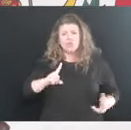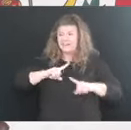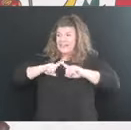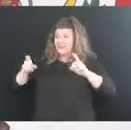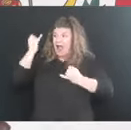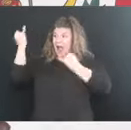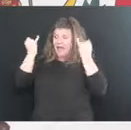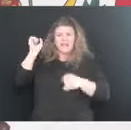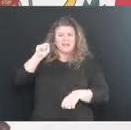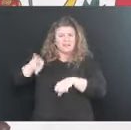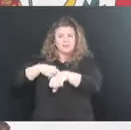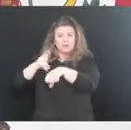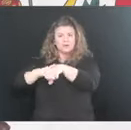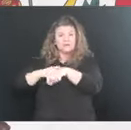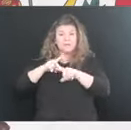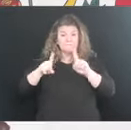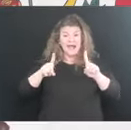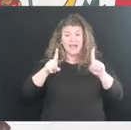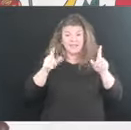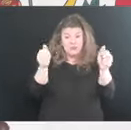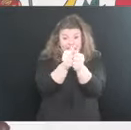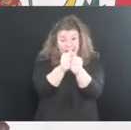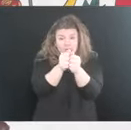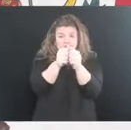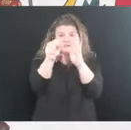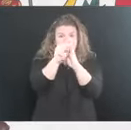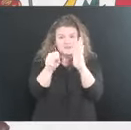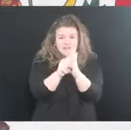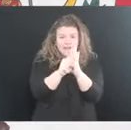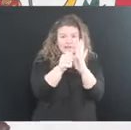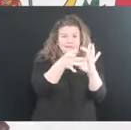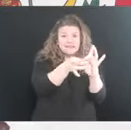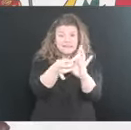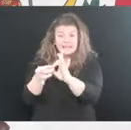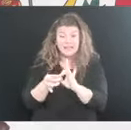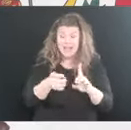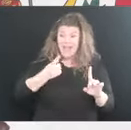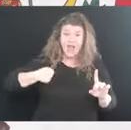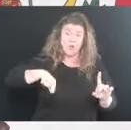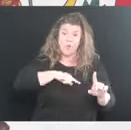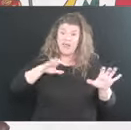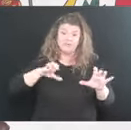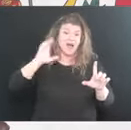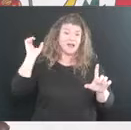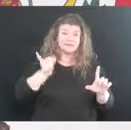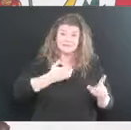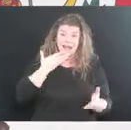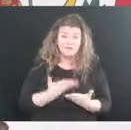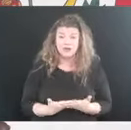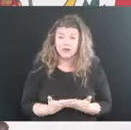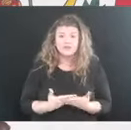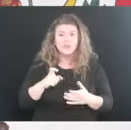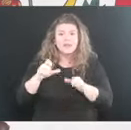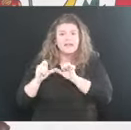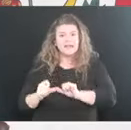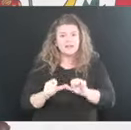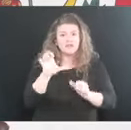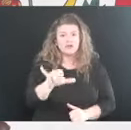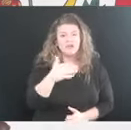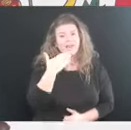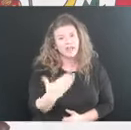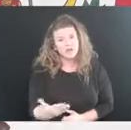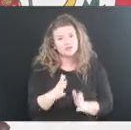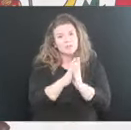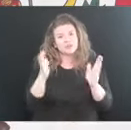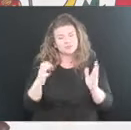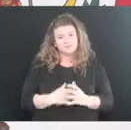together as West Virginians and we've done damn good. So let's just stay at it, West Virginia. Thank you all so much.